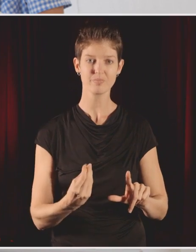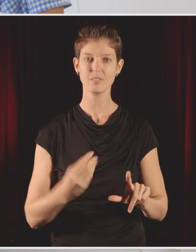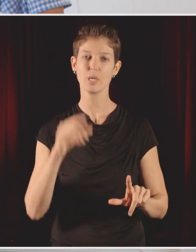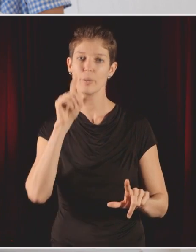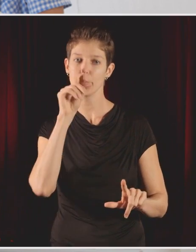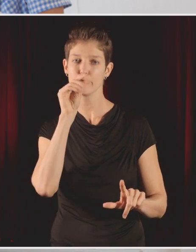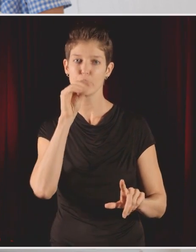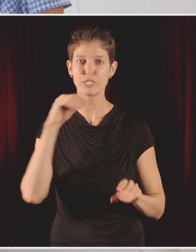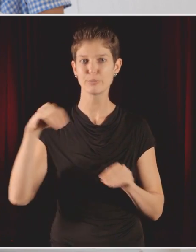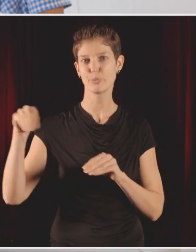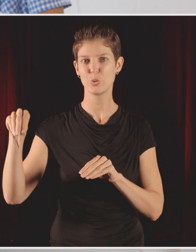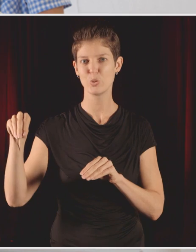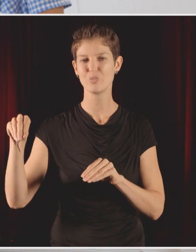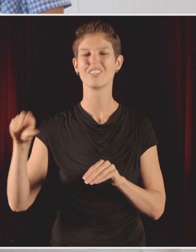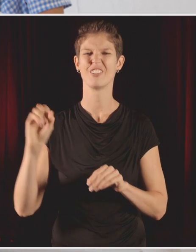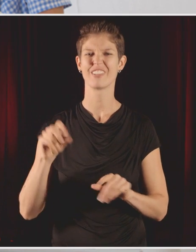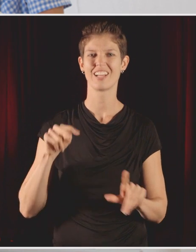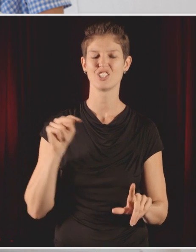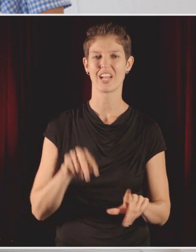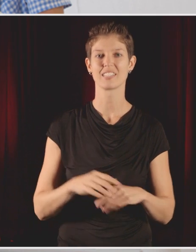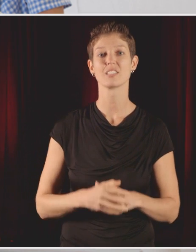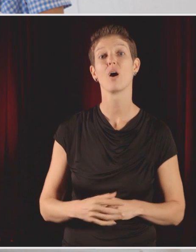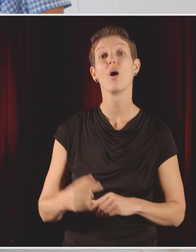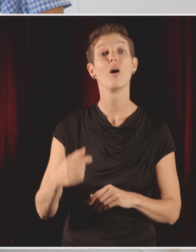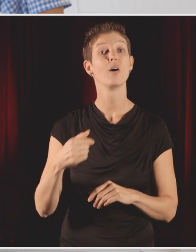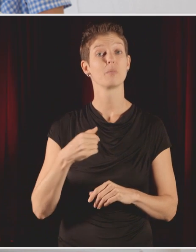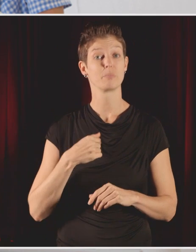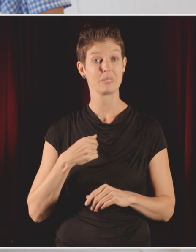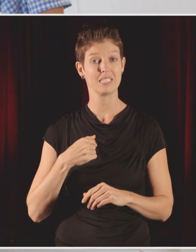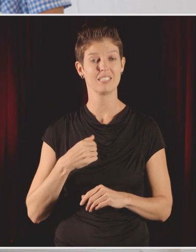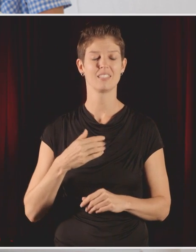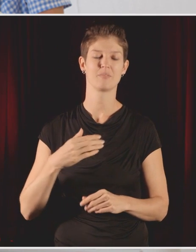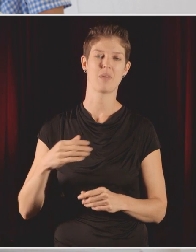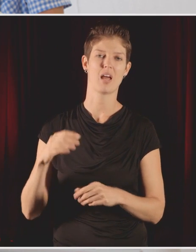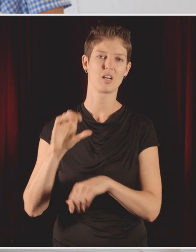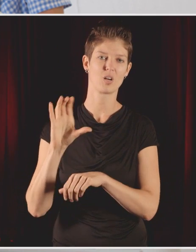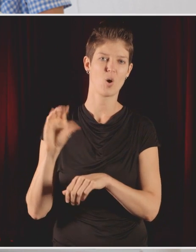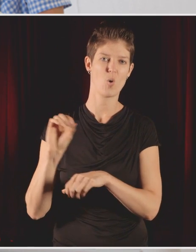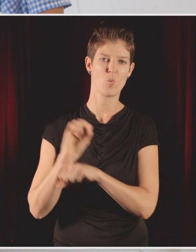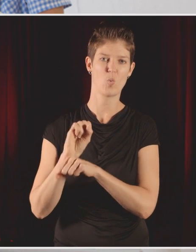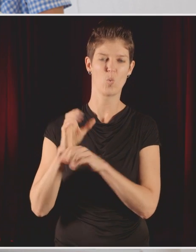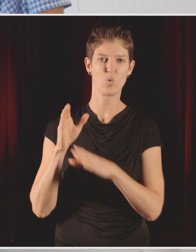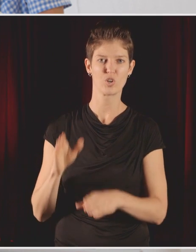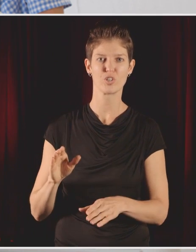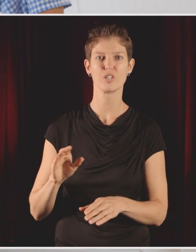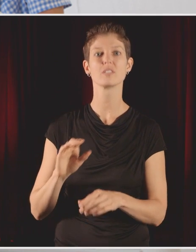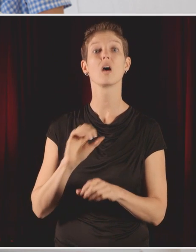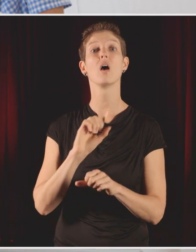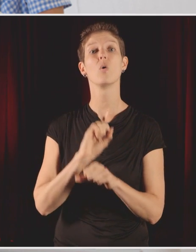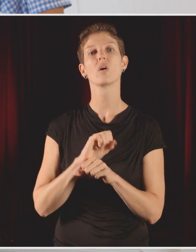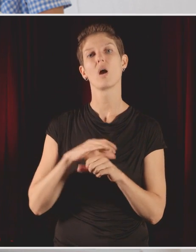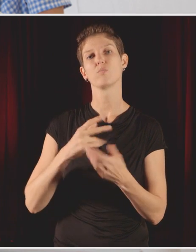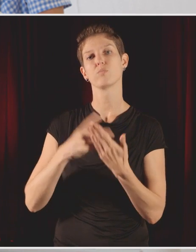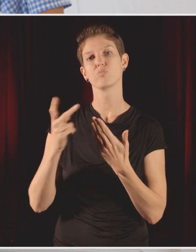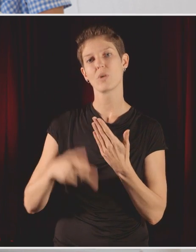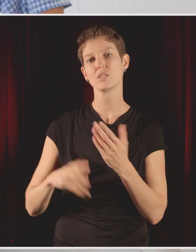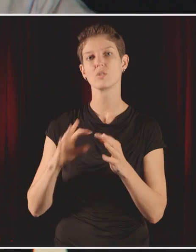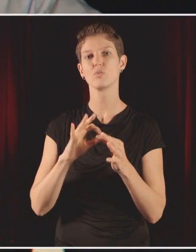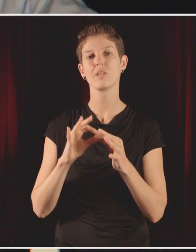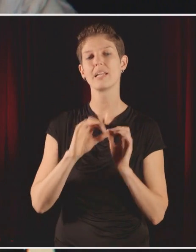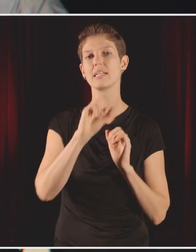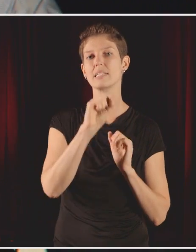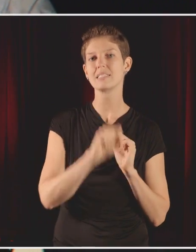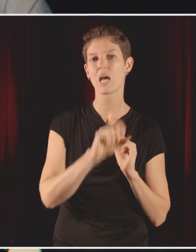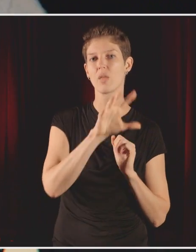bird, Caspian Tern, is a cosmopolitan distribution. This is me and a colleague working on an art project about where they live. It was trying to articulate